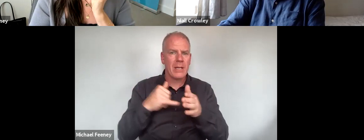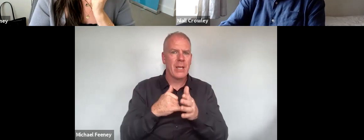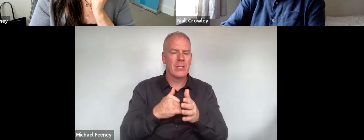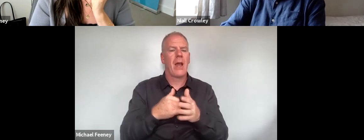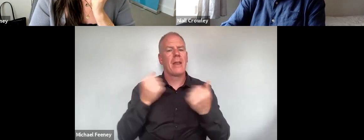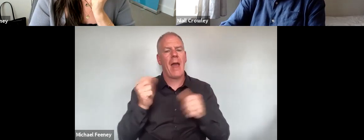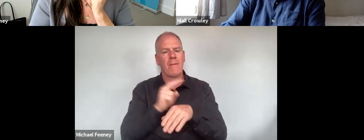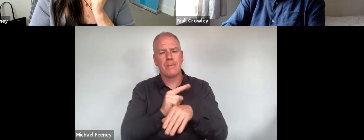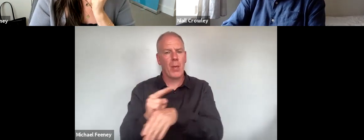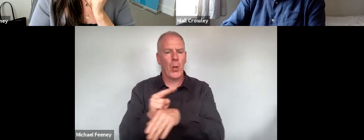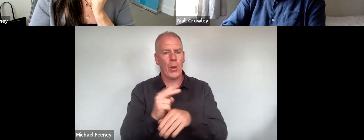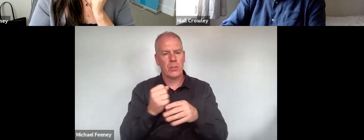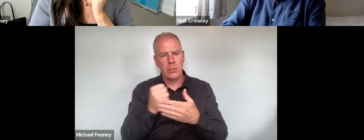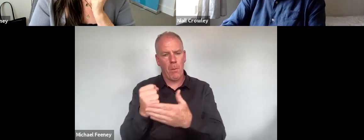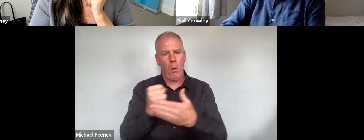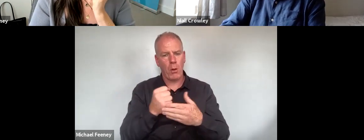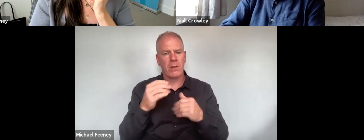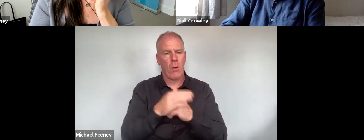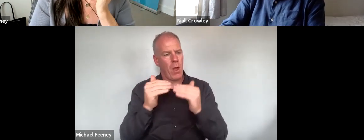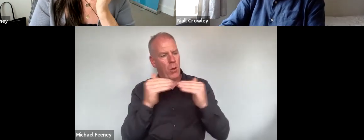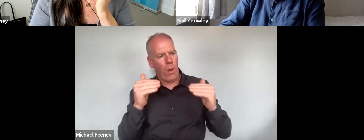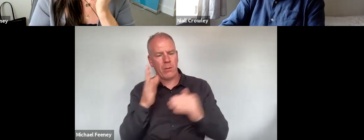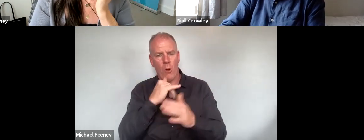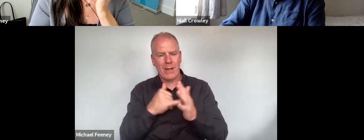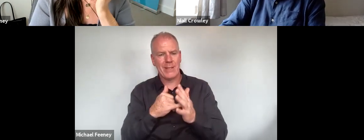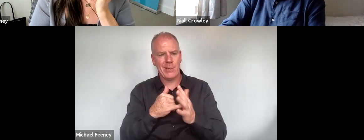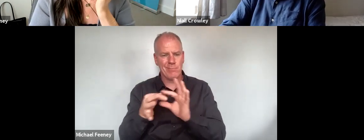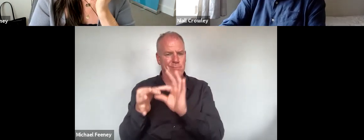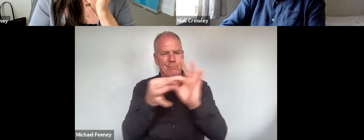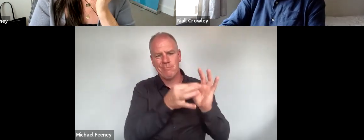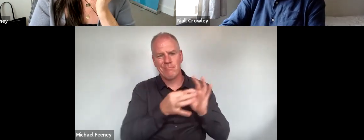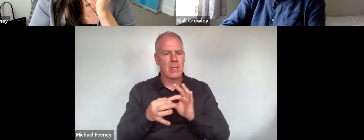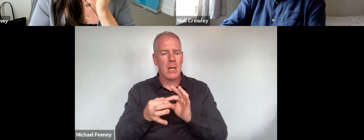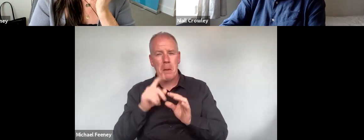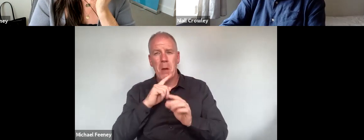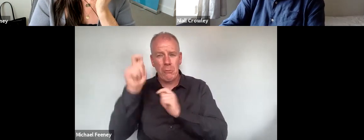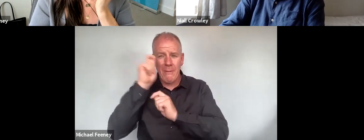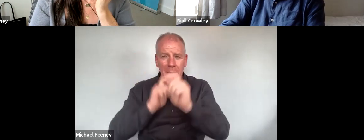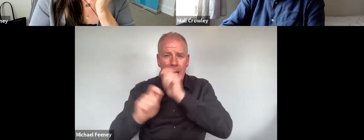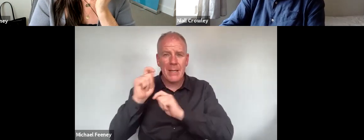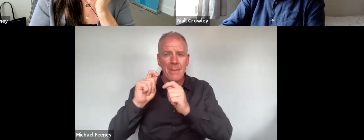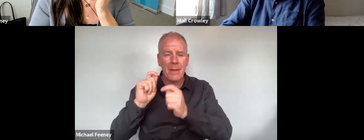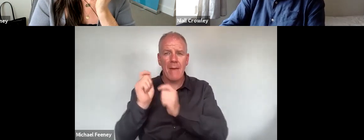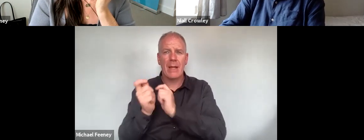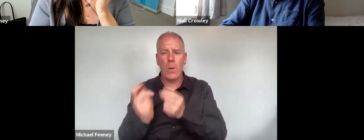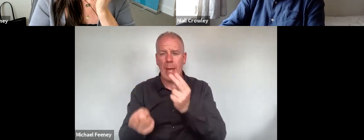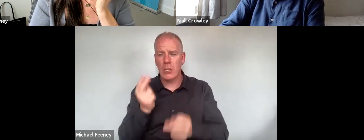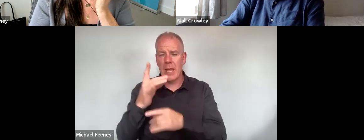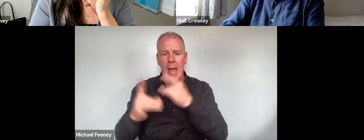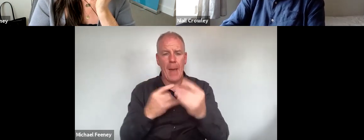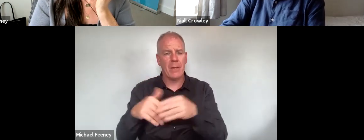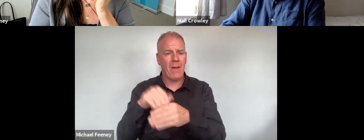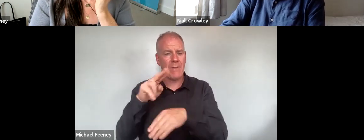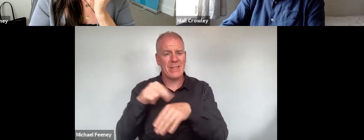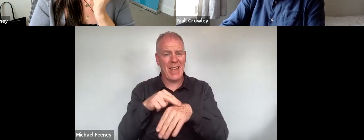between equality bodies. However, it's not clear that any such reflective mode, or even evaluation, has evolved at national level in equality